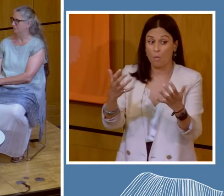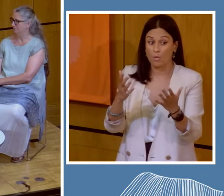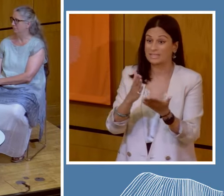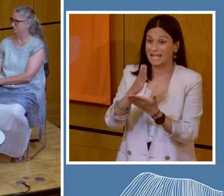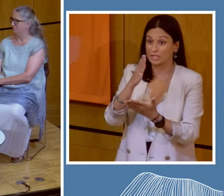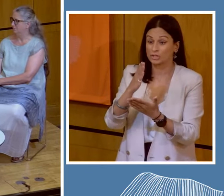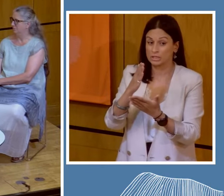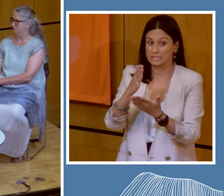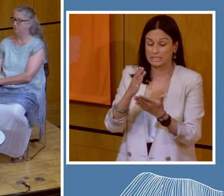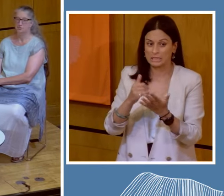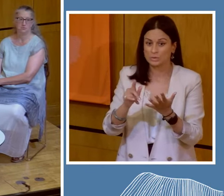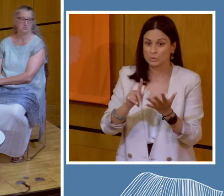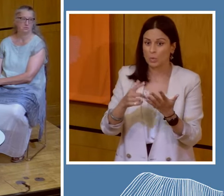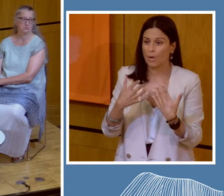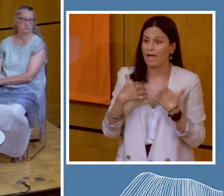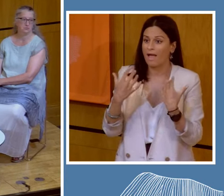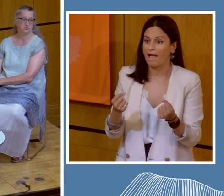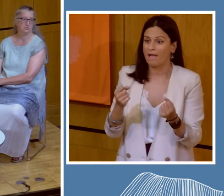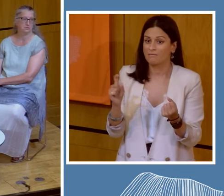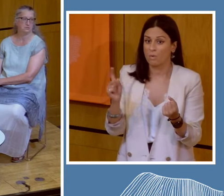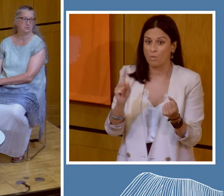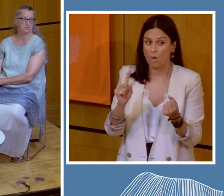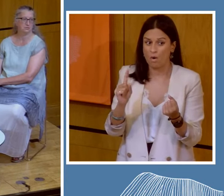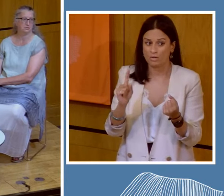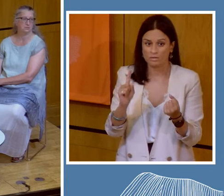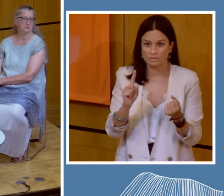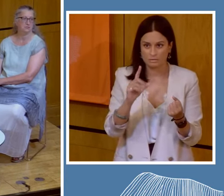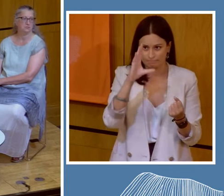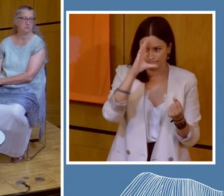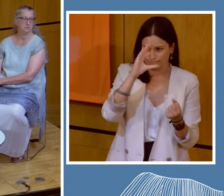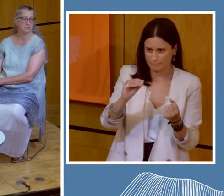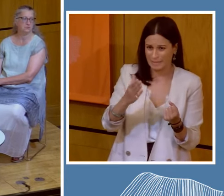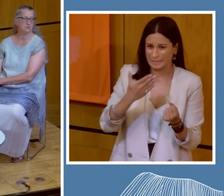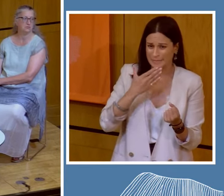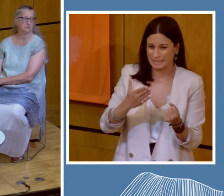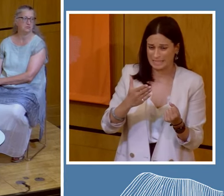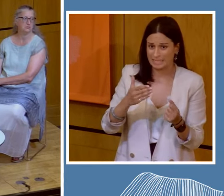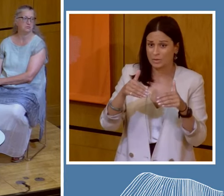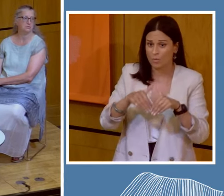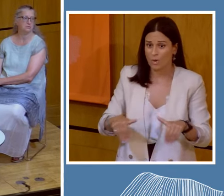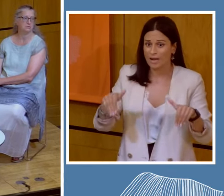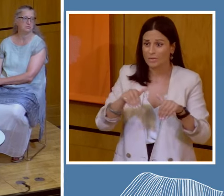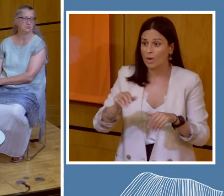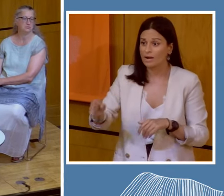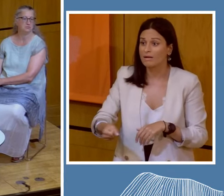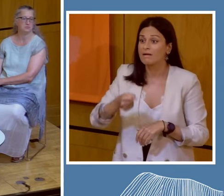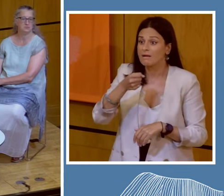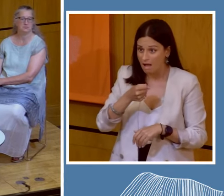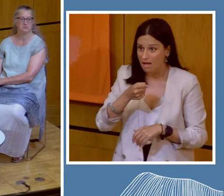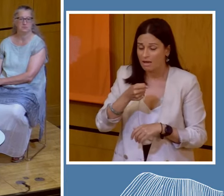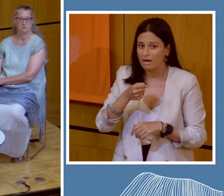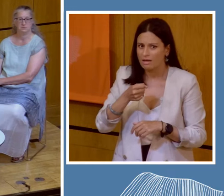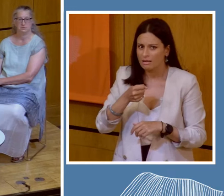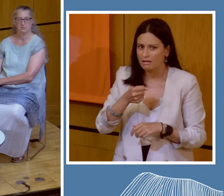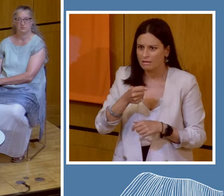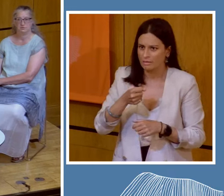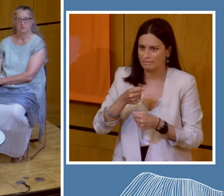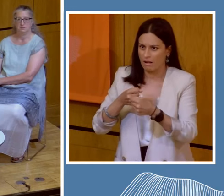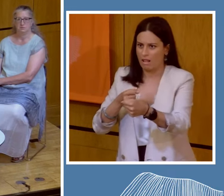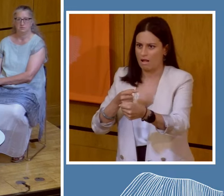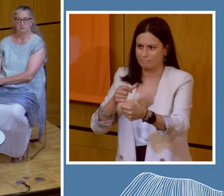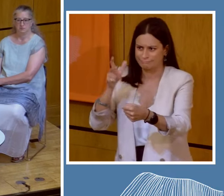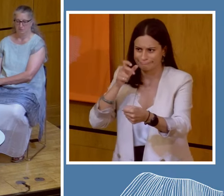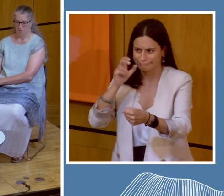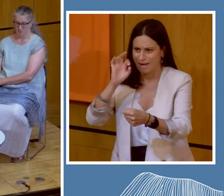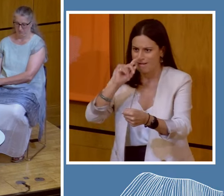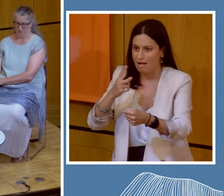questions. So, we've got one at the back. will just say, can you please wait until the mic comes to you because then we can't then hear you.